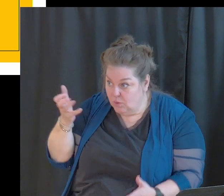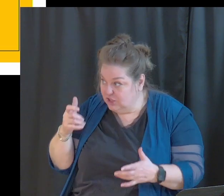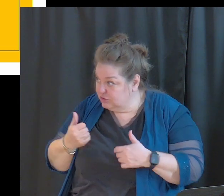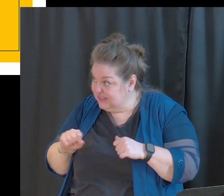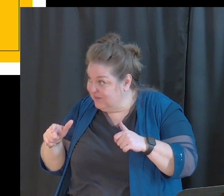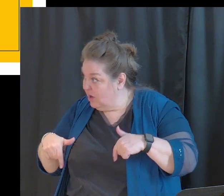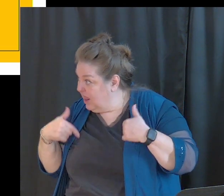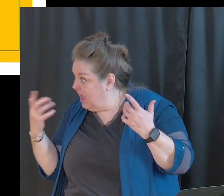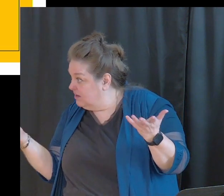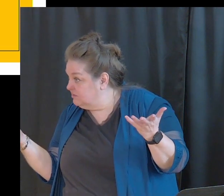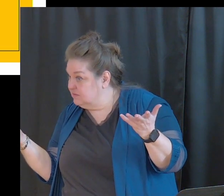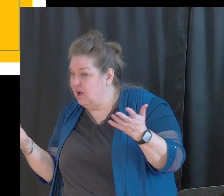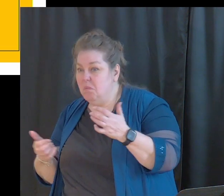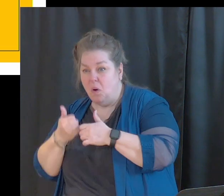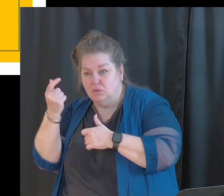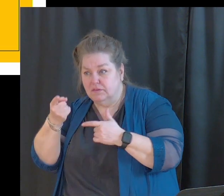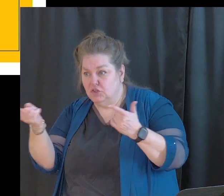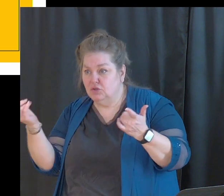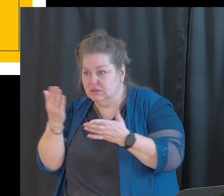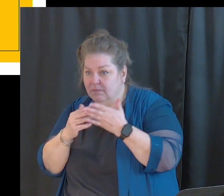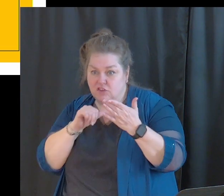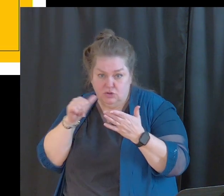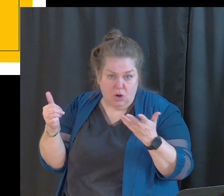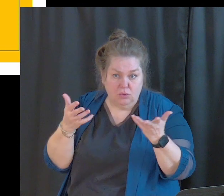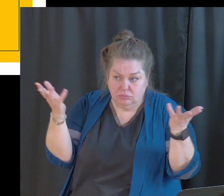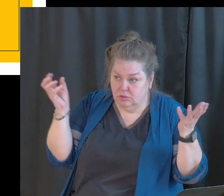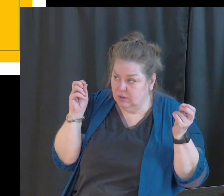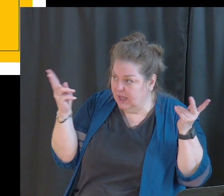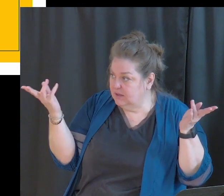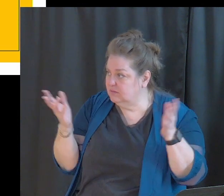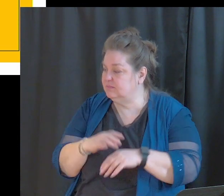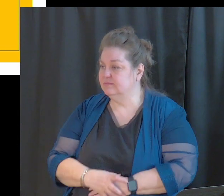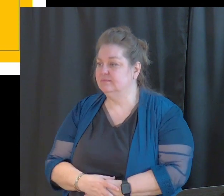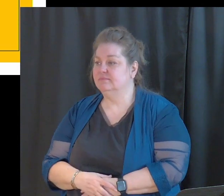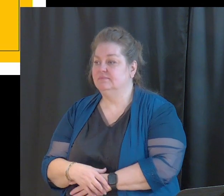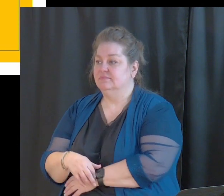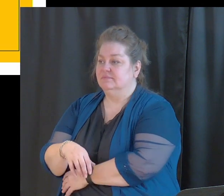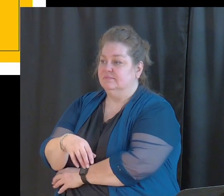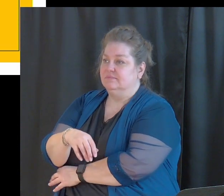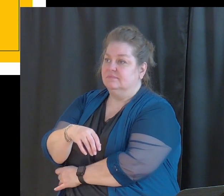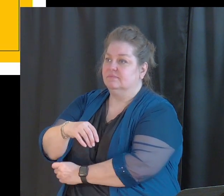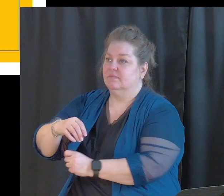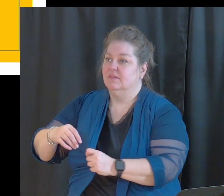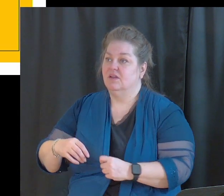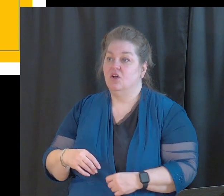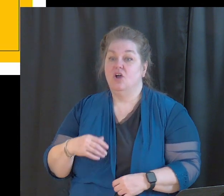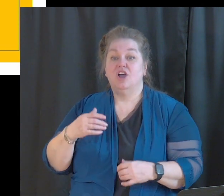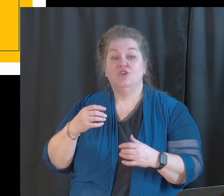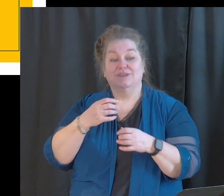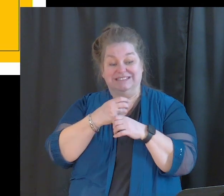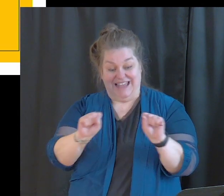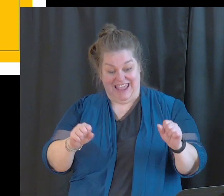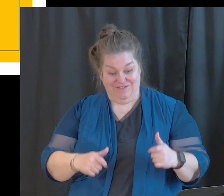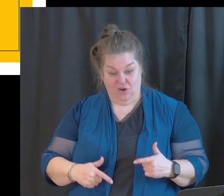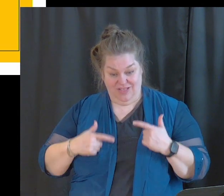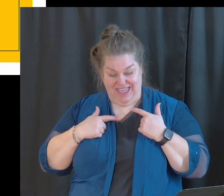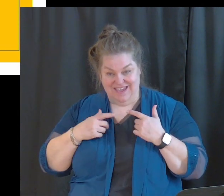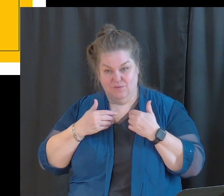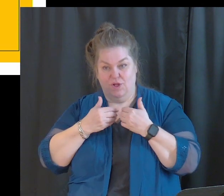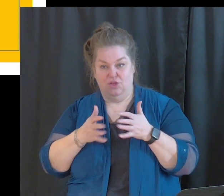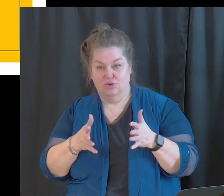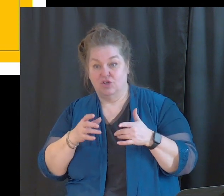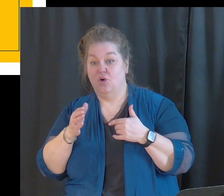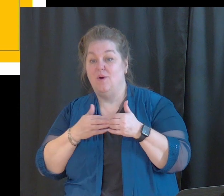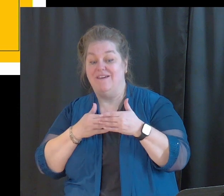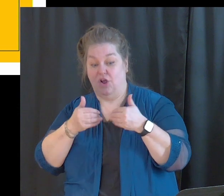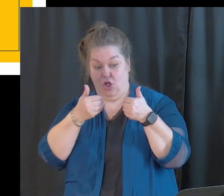Okay. Most of you do. Good. Good, good, good, good. Whoever wants to save his life will lose it. But whoever loses his